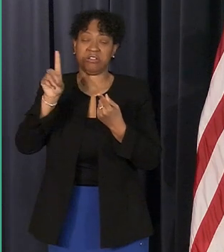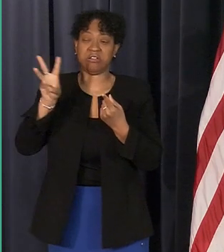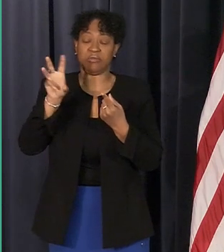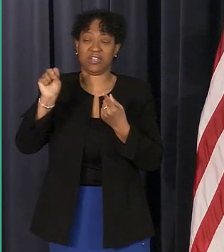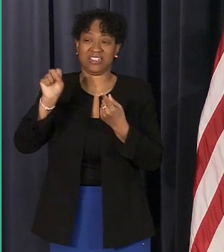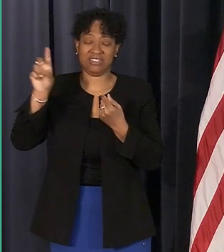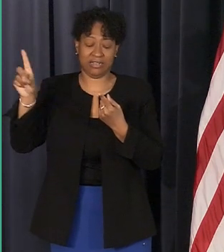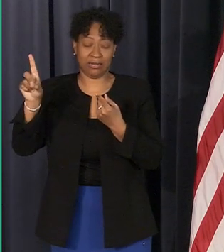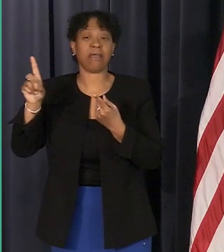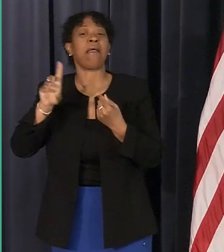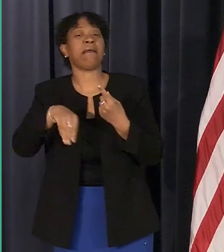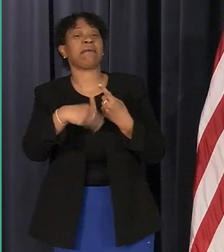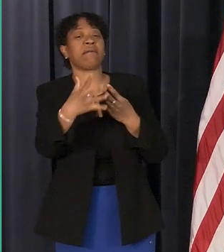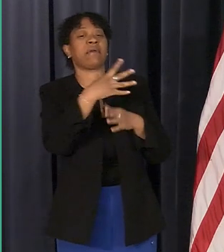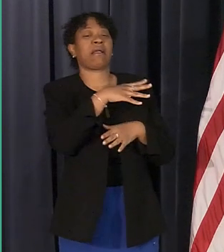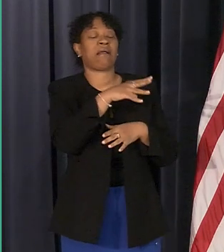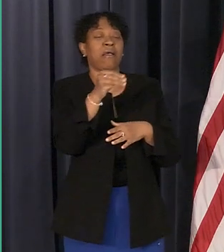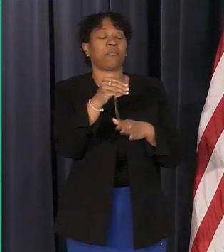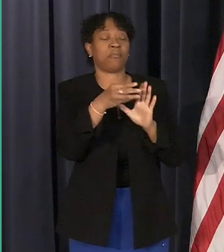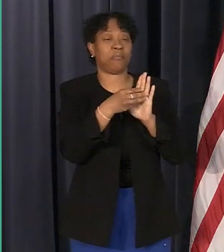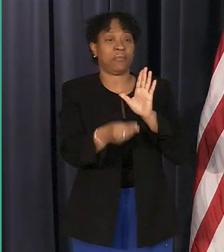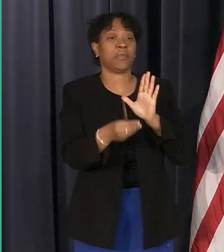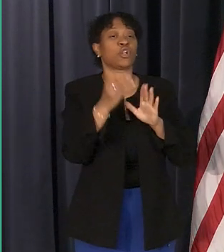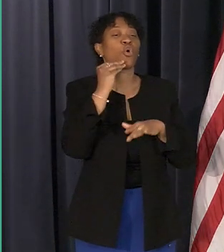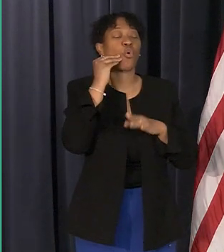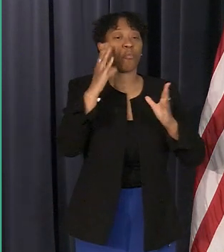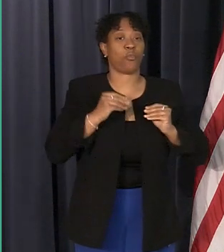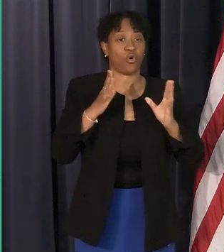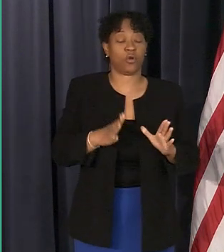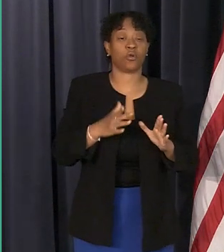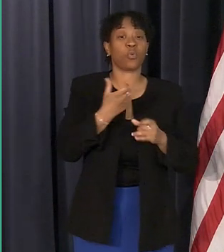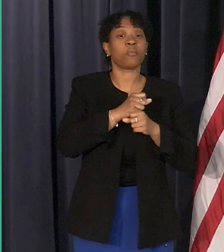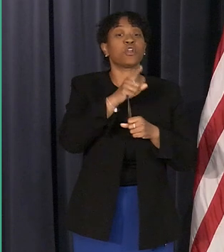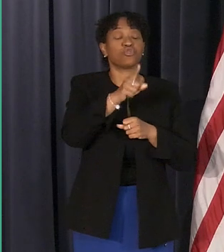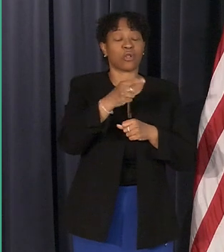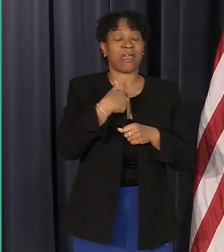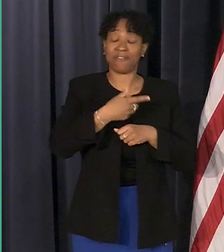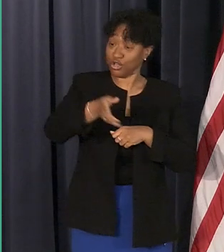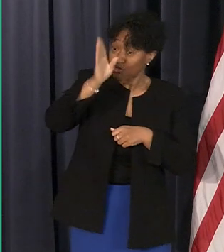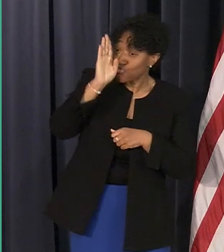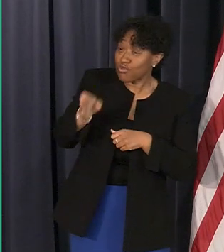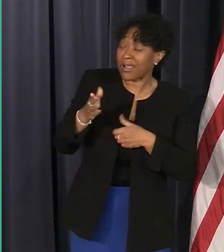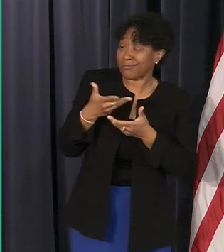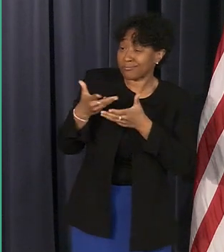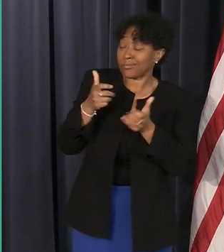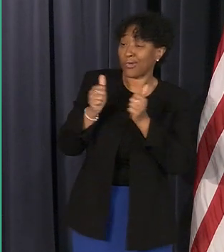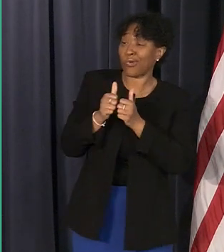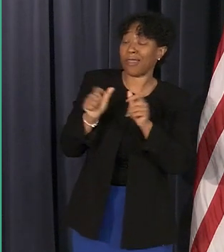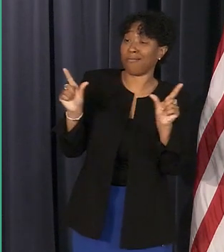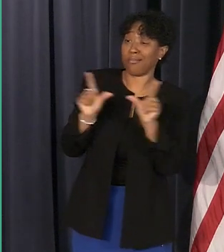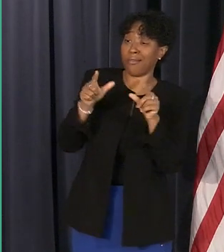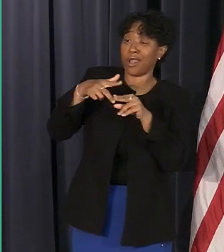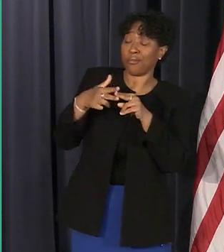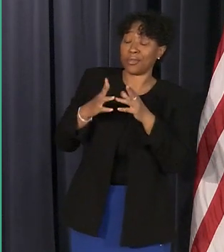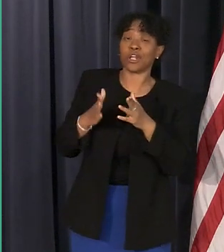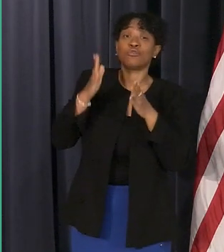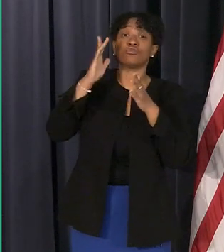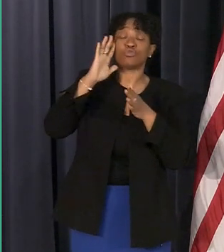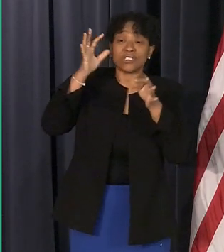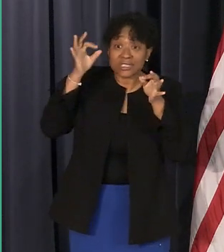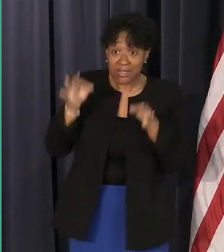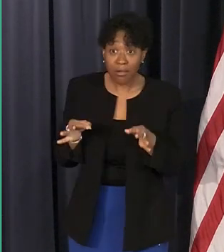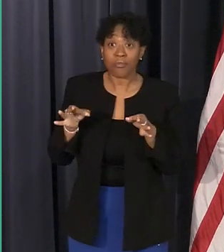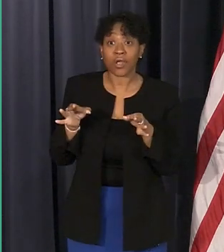again we want the homeowner to have a frank conversation with the licensed plumber to determine